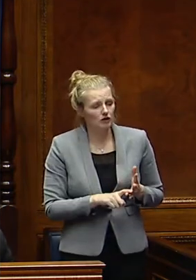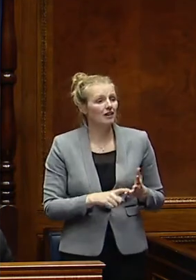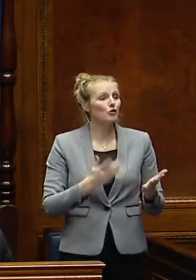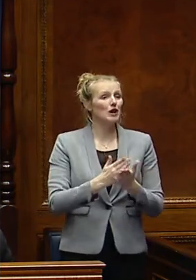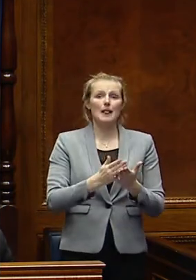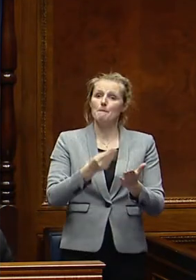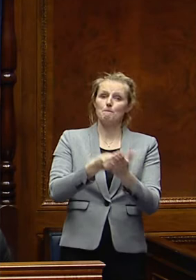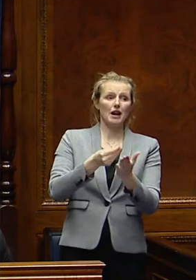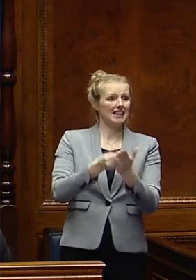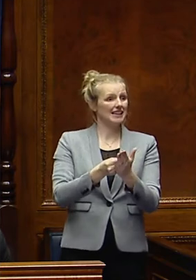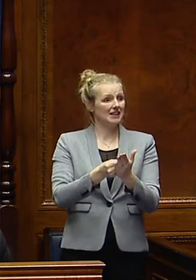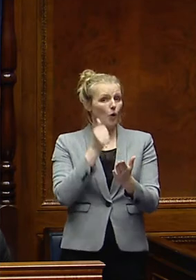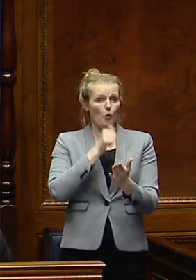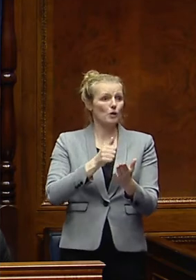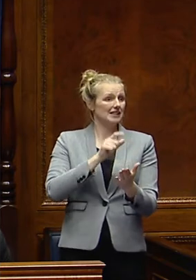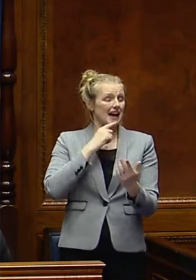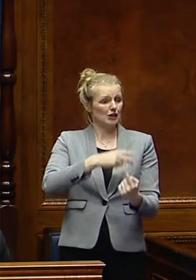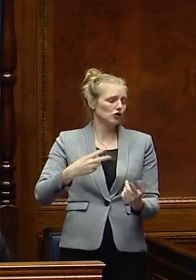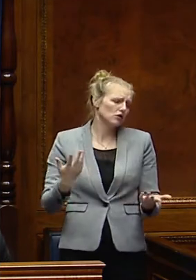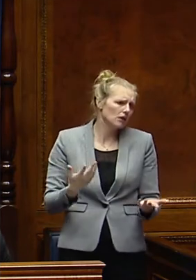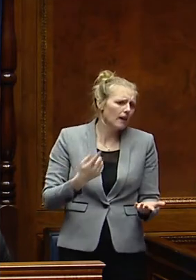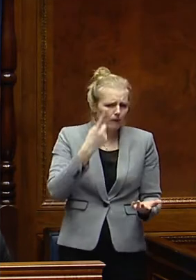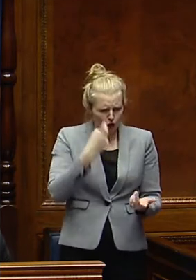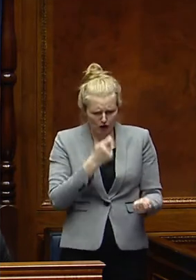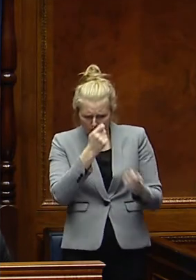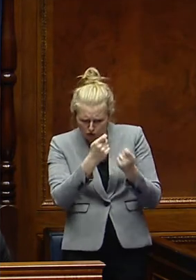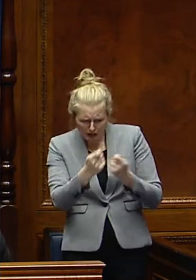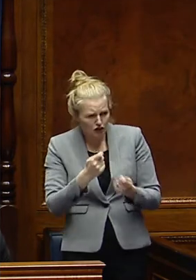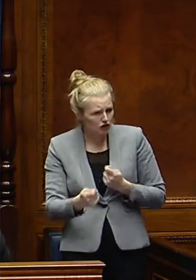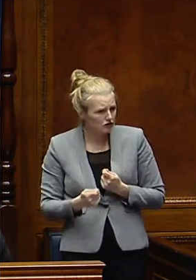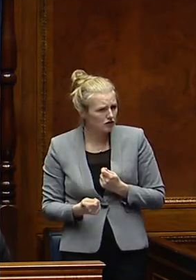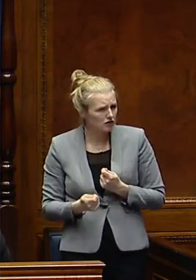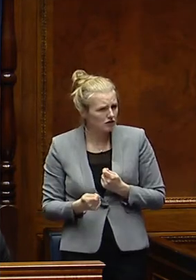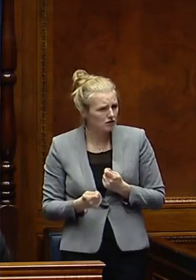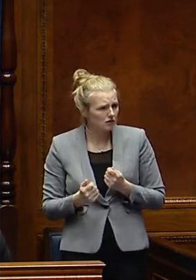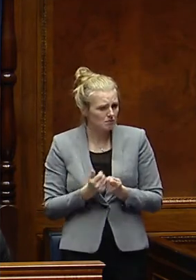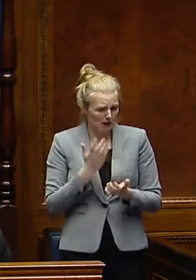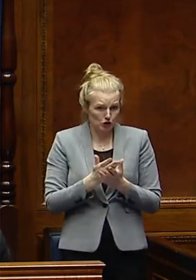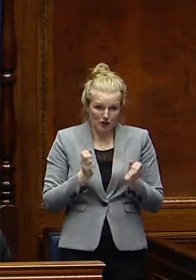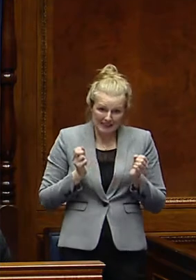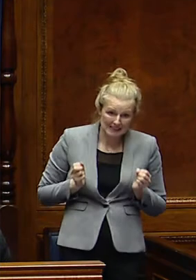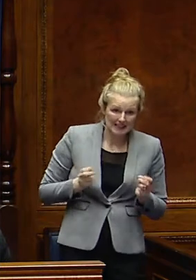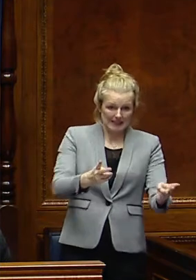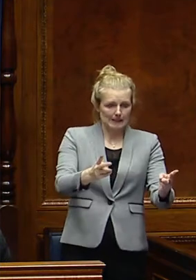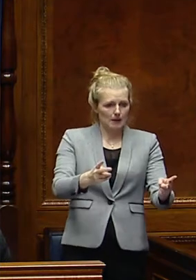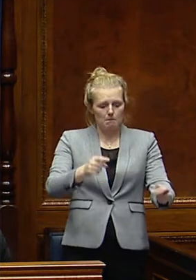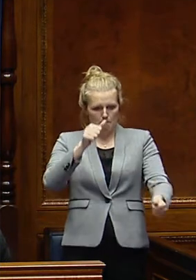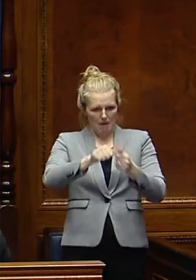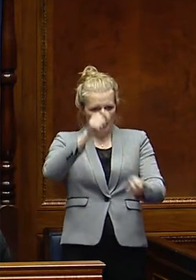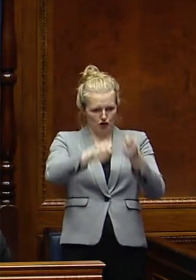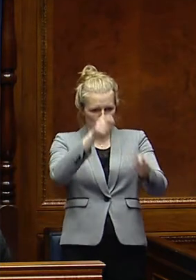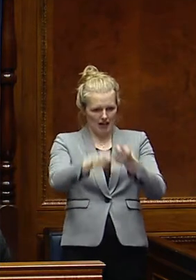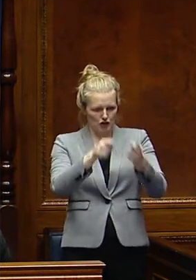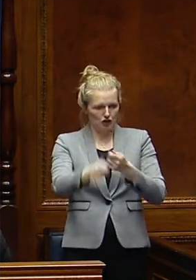Obviously, money is one part of it, but we could be making fundamental changes to the system itself that makes it easier for people to access